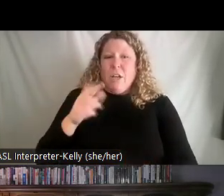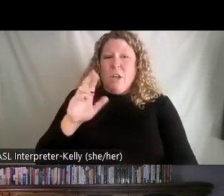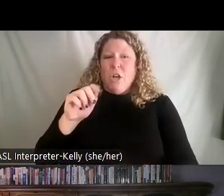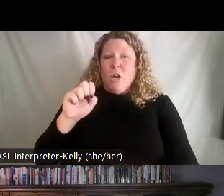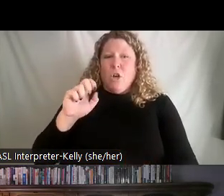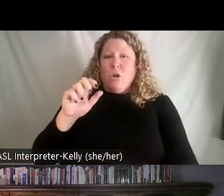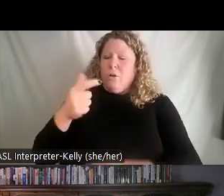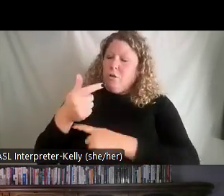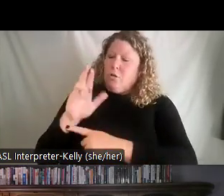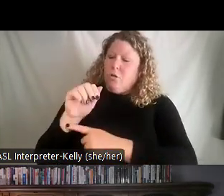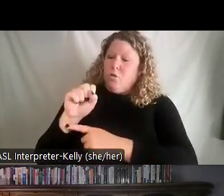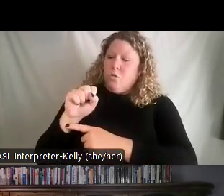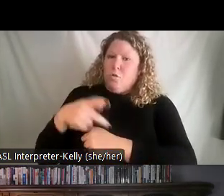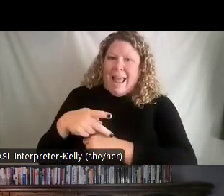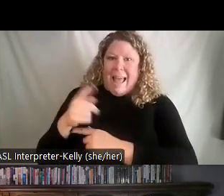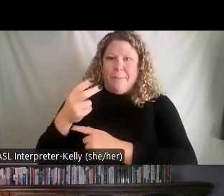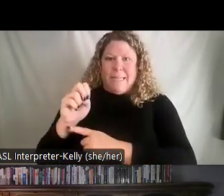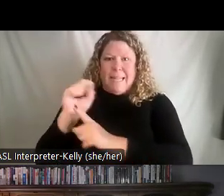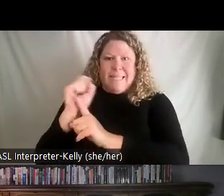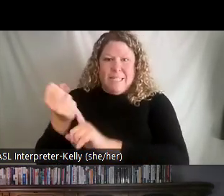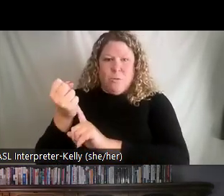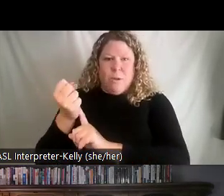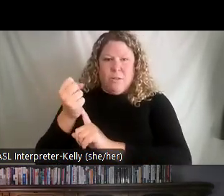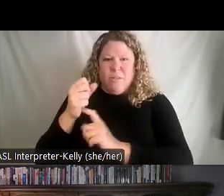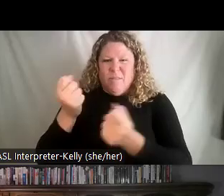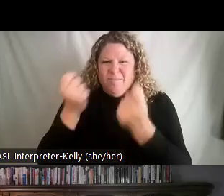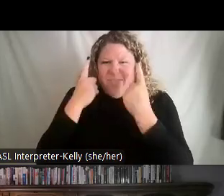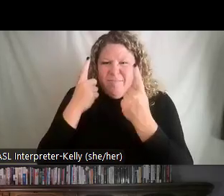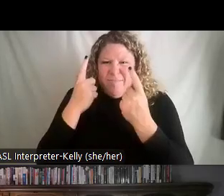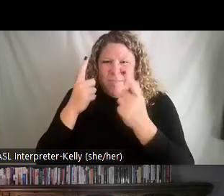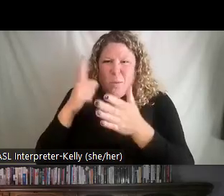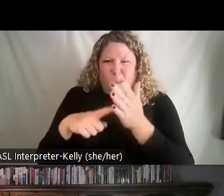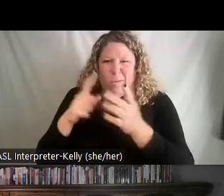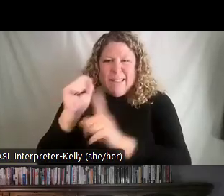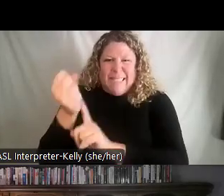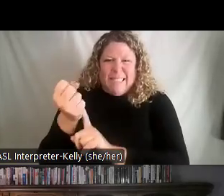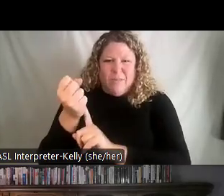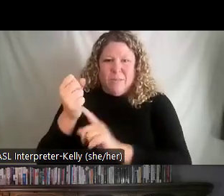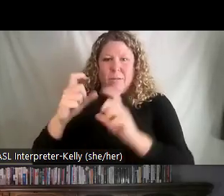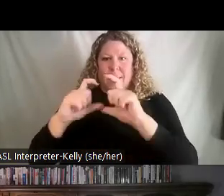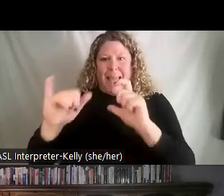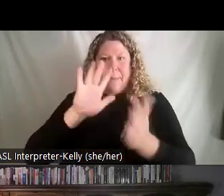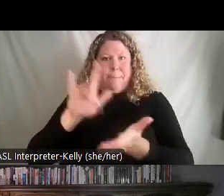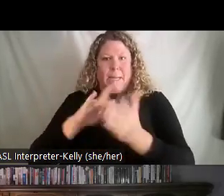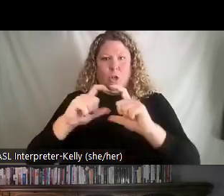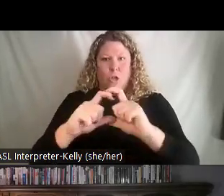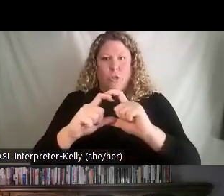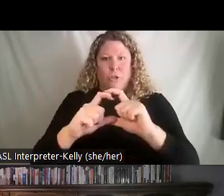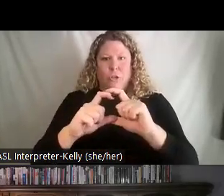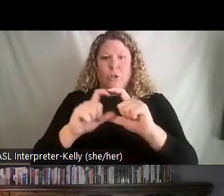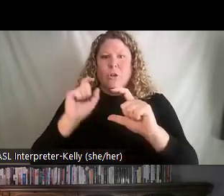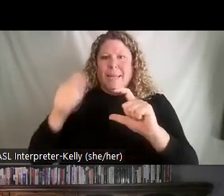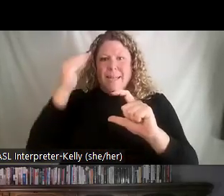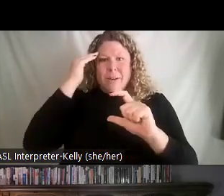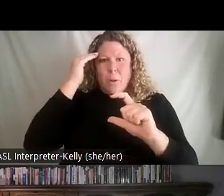the, uh, the PDCA cycle. This is the idea that, um, as you're going through the cycle, you really need to always be understanding where are people